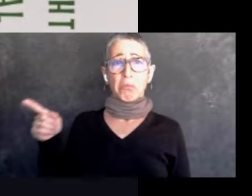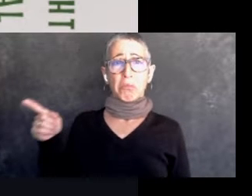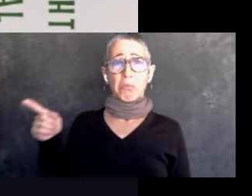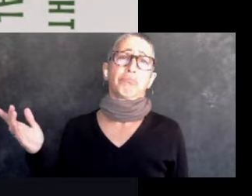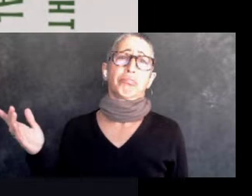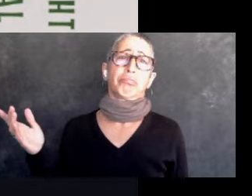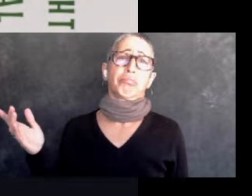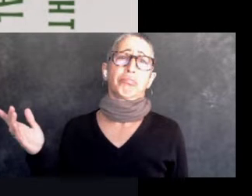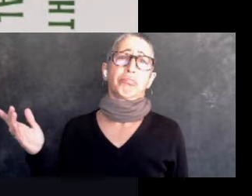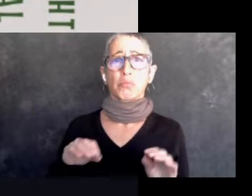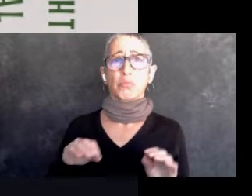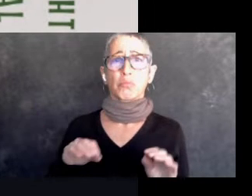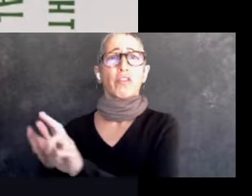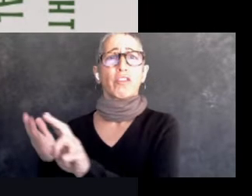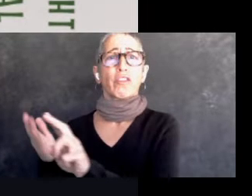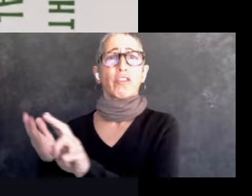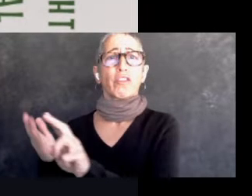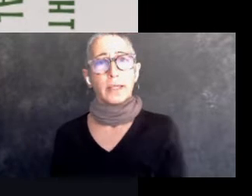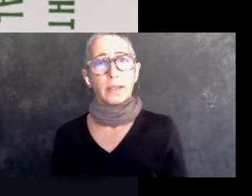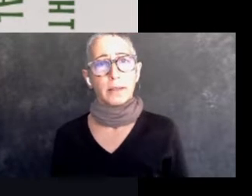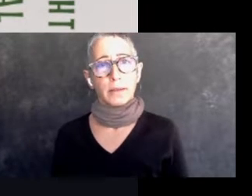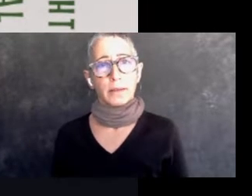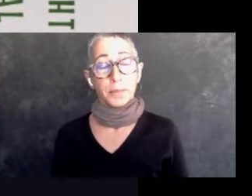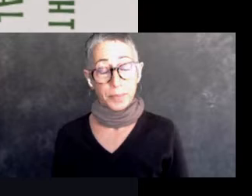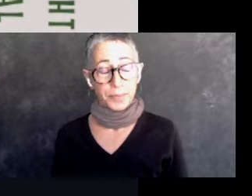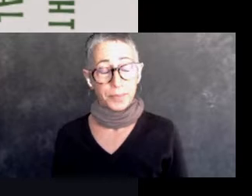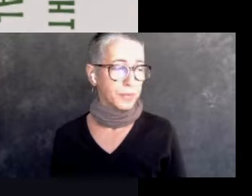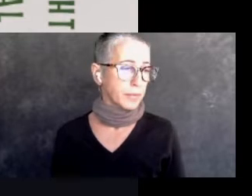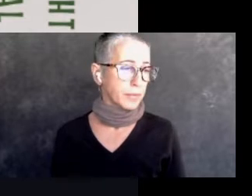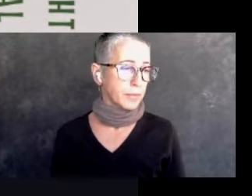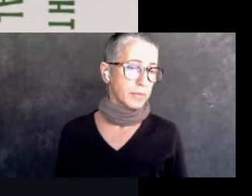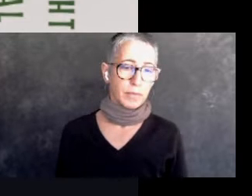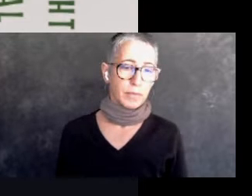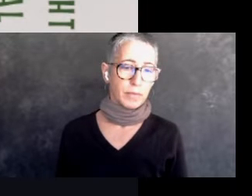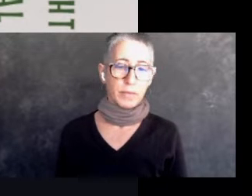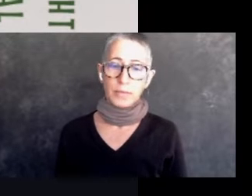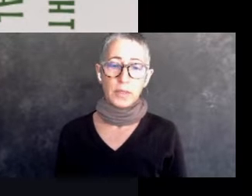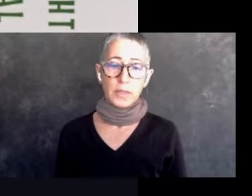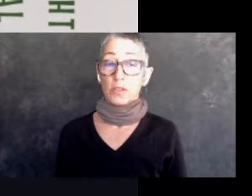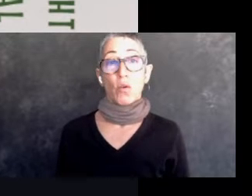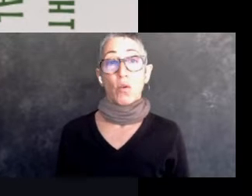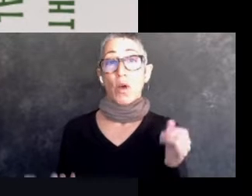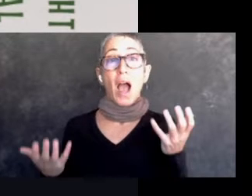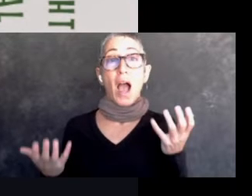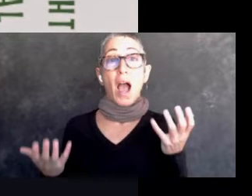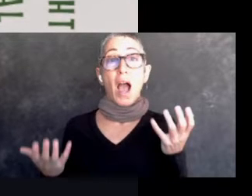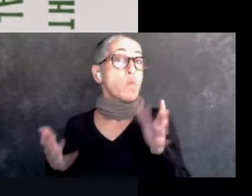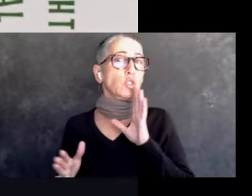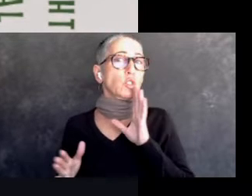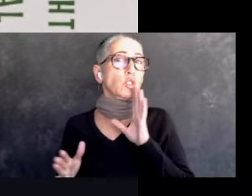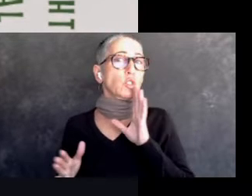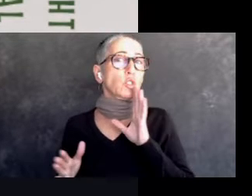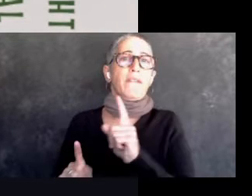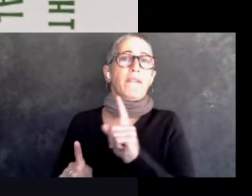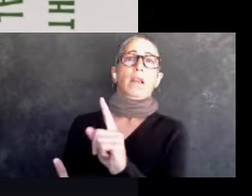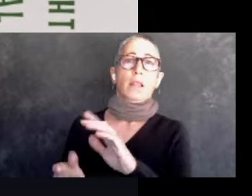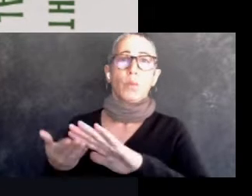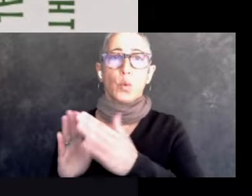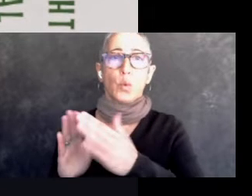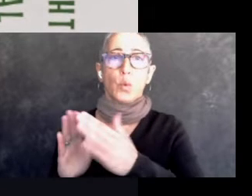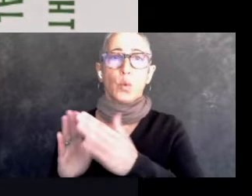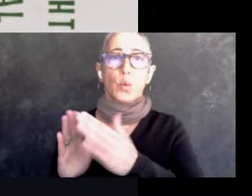their needs. It's something, it was a coat that I didn't want to wear. So I wanted to make sure that I was doing